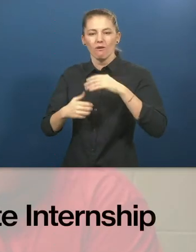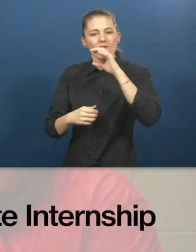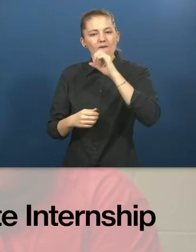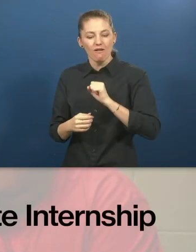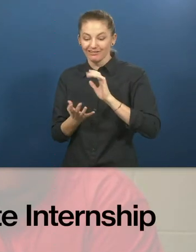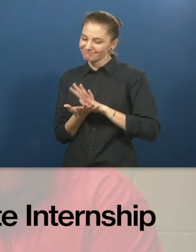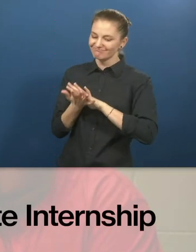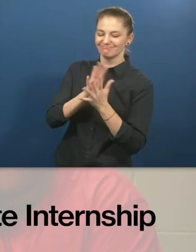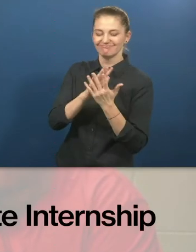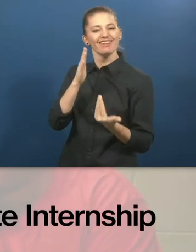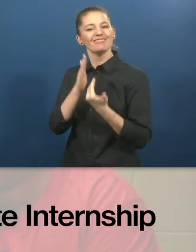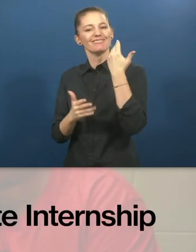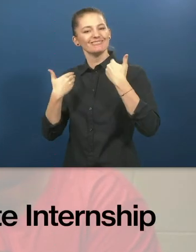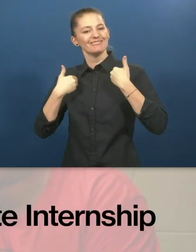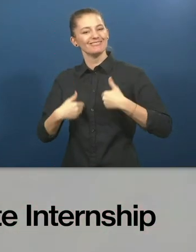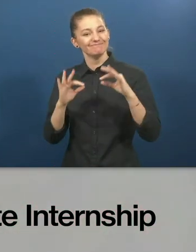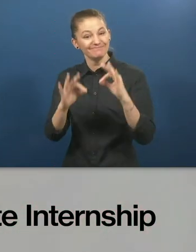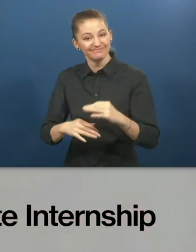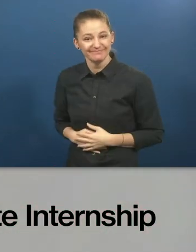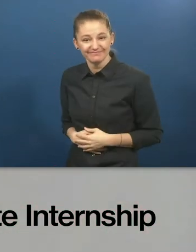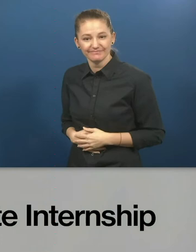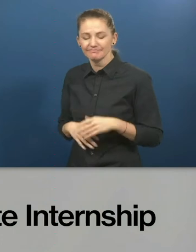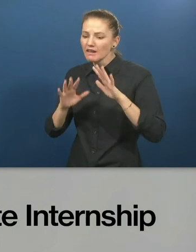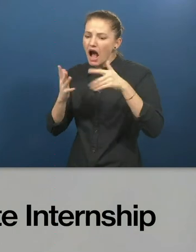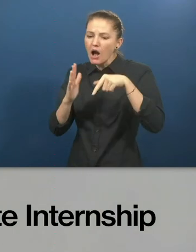TCPID Graduate Internship Program work?